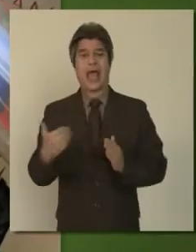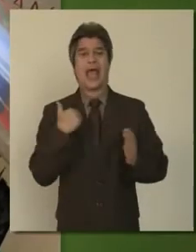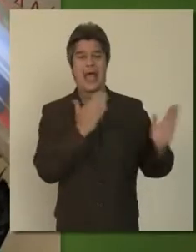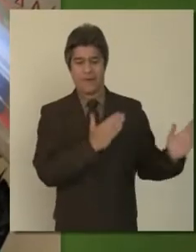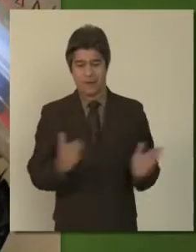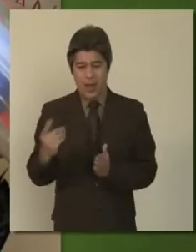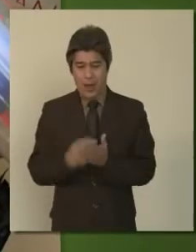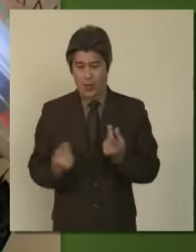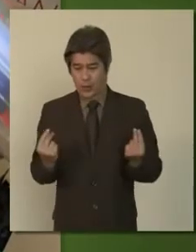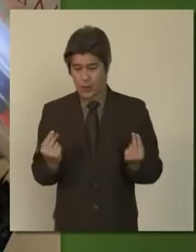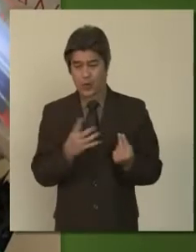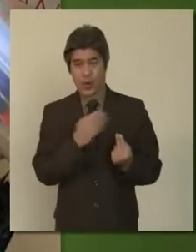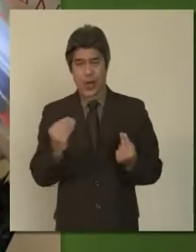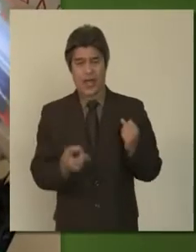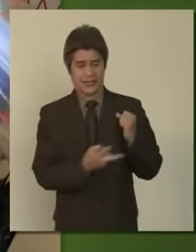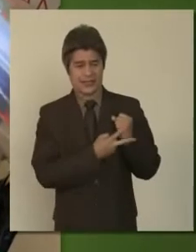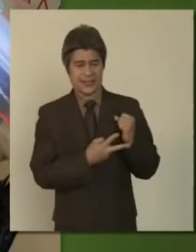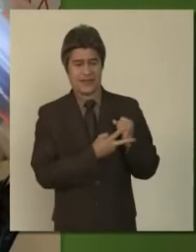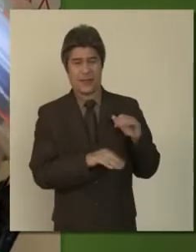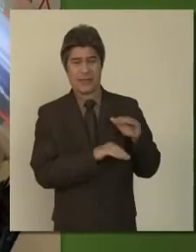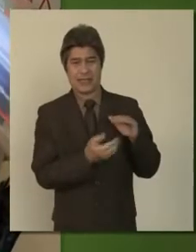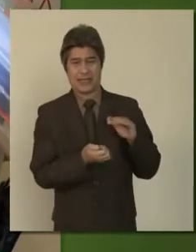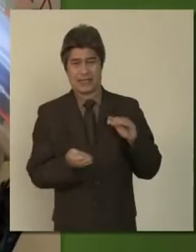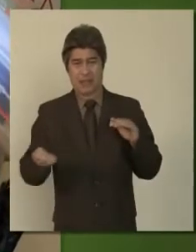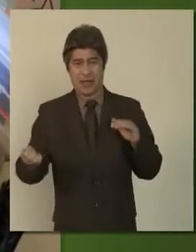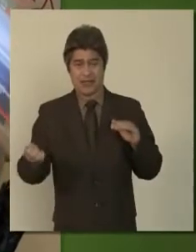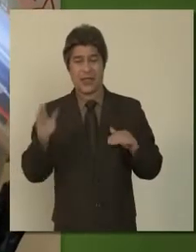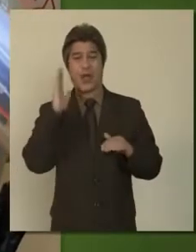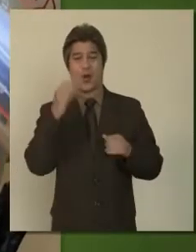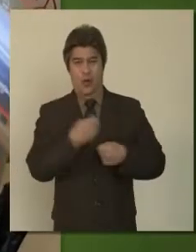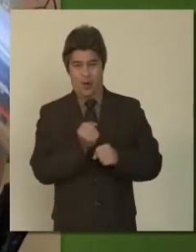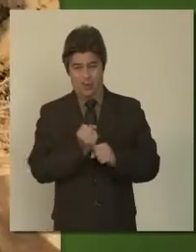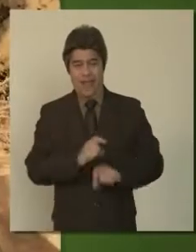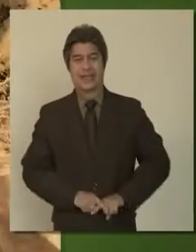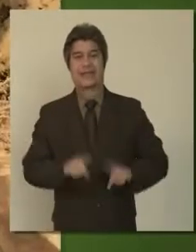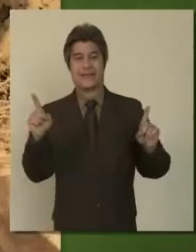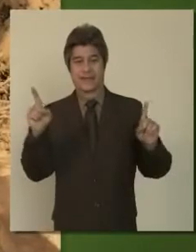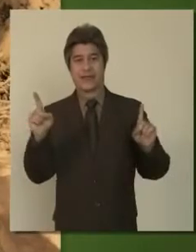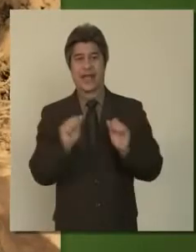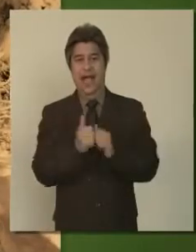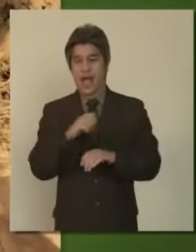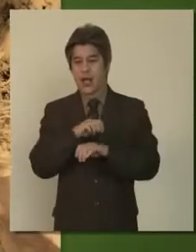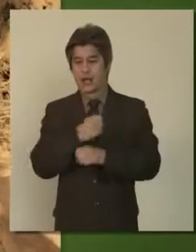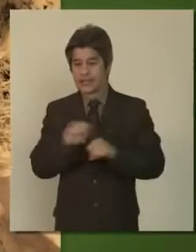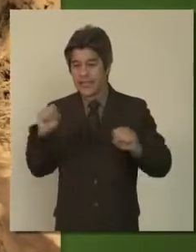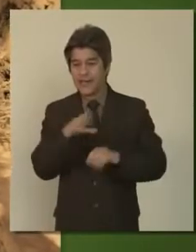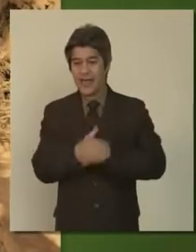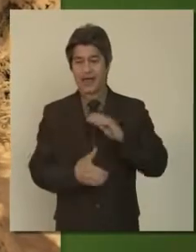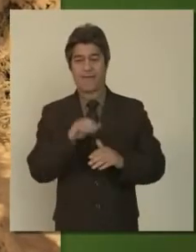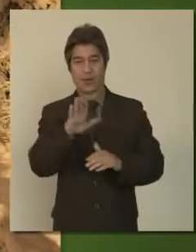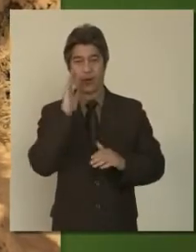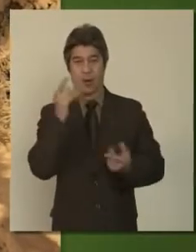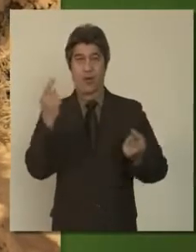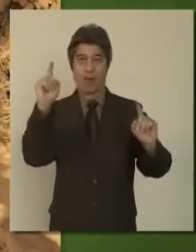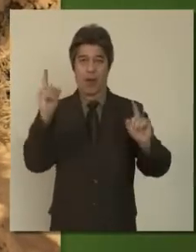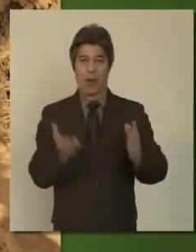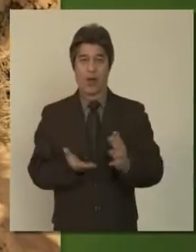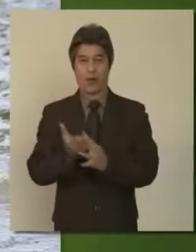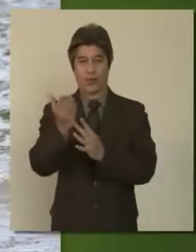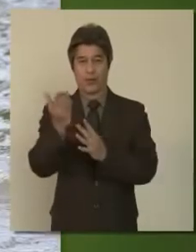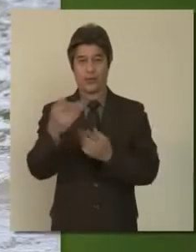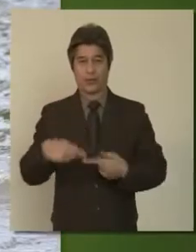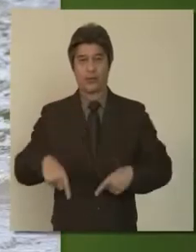having a plan for what to do and stocking up on some basic supplies can make all the difference in how safely and comfortably you make it through the crisis.